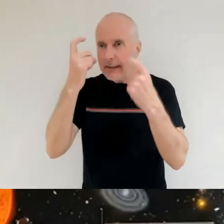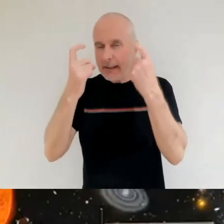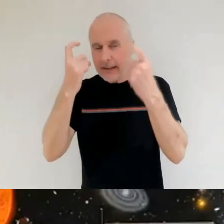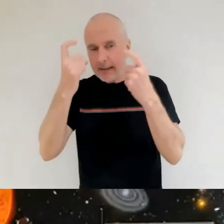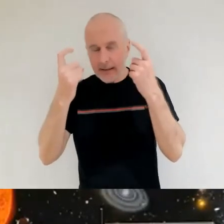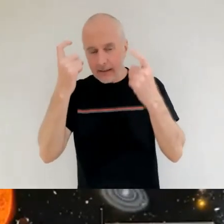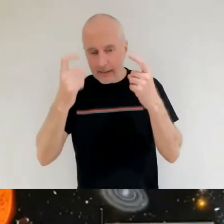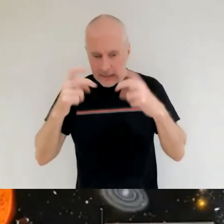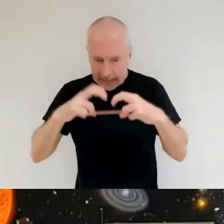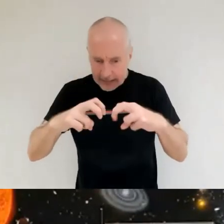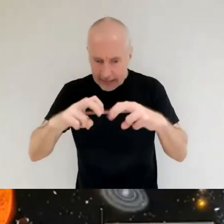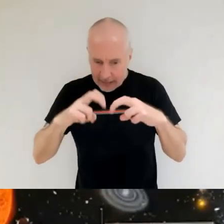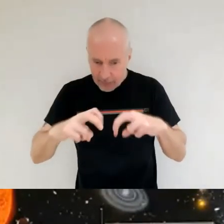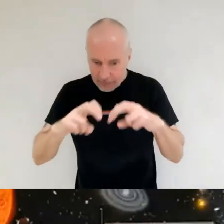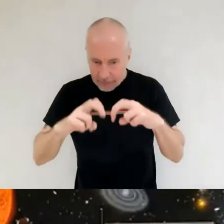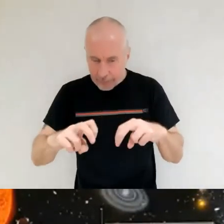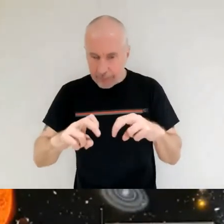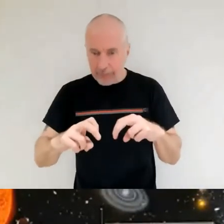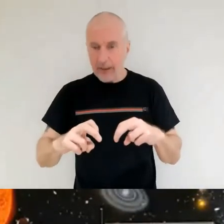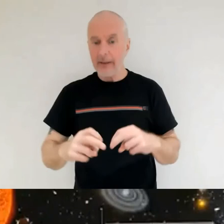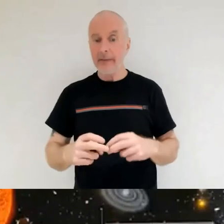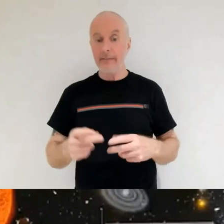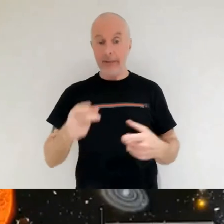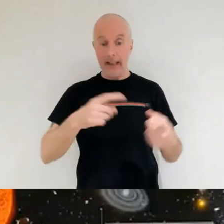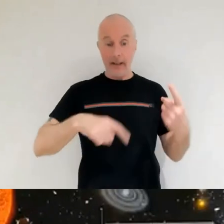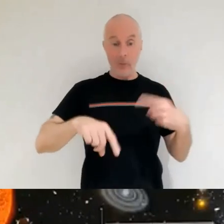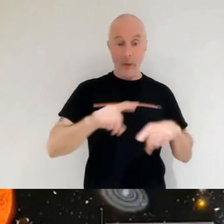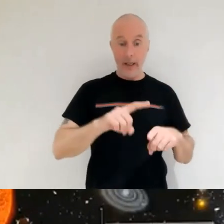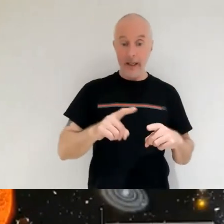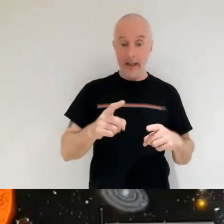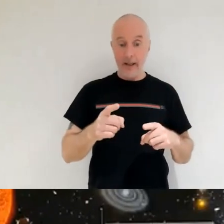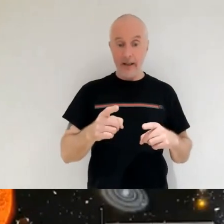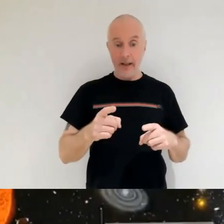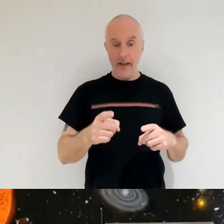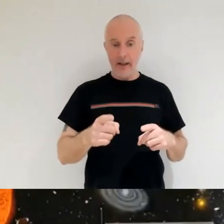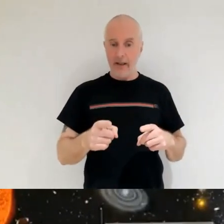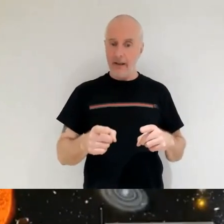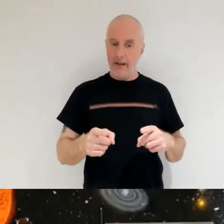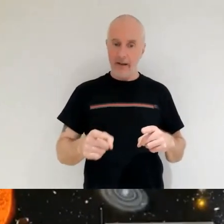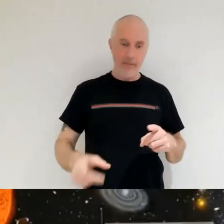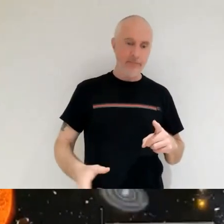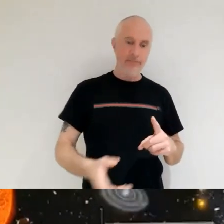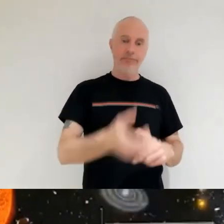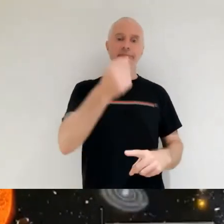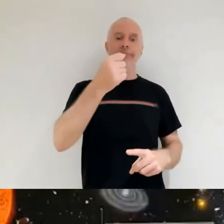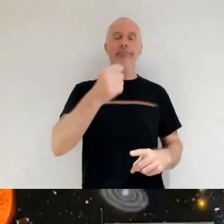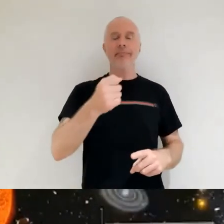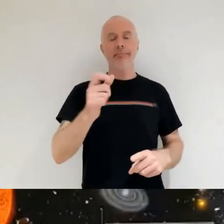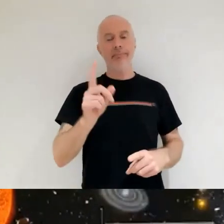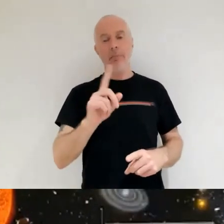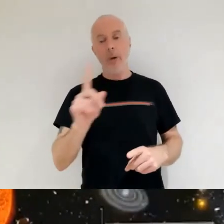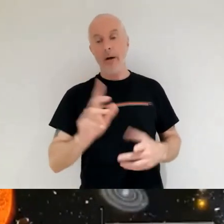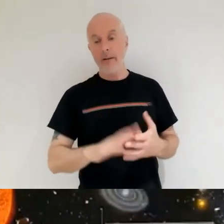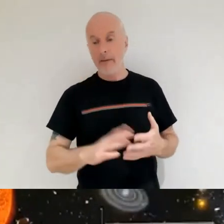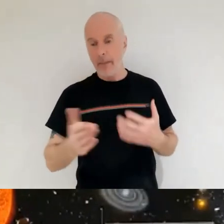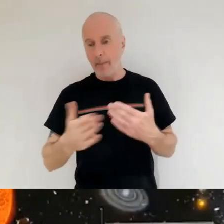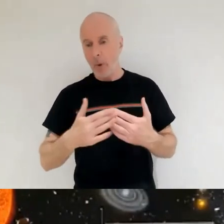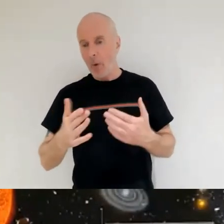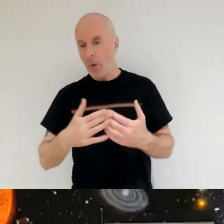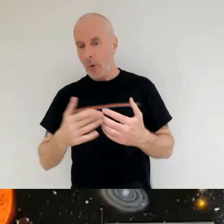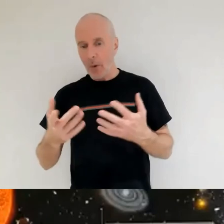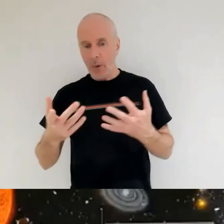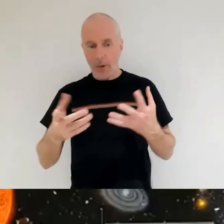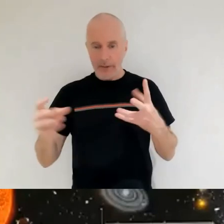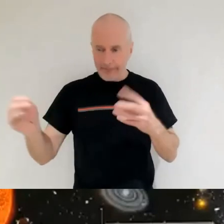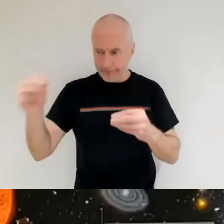information that we found from that what we end up getting when we have these kind of big missions is not just more puzzle pieces to our